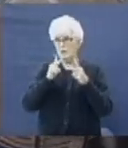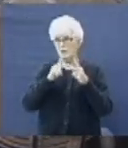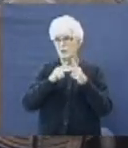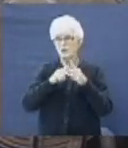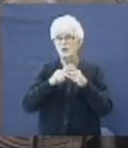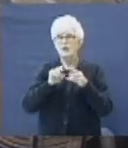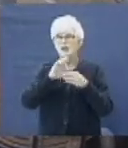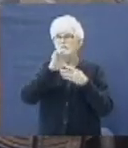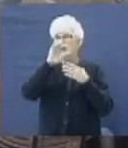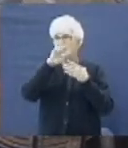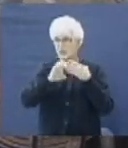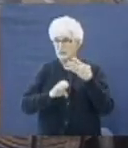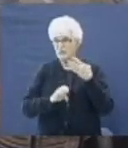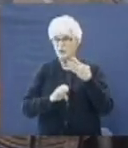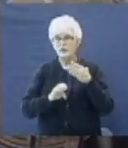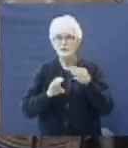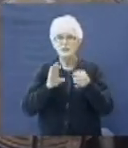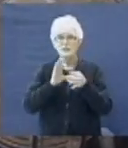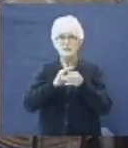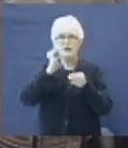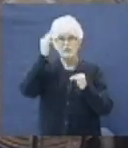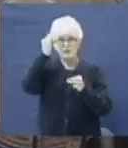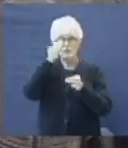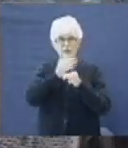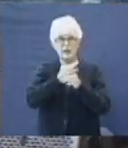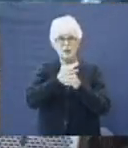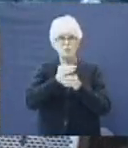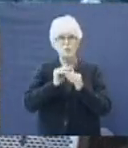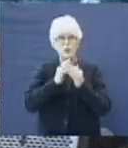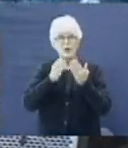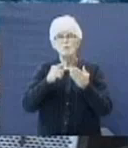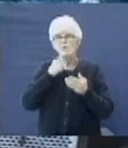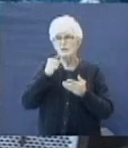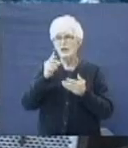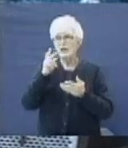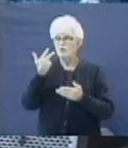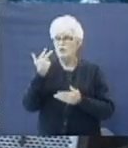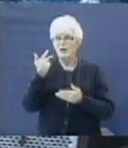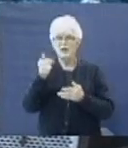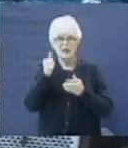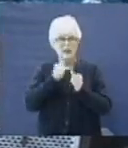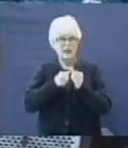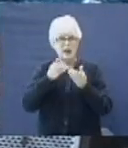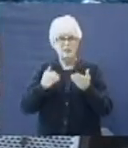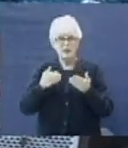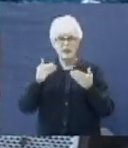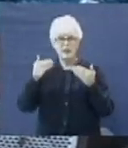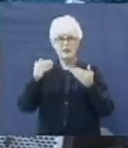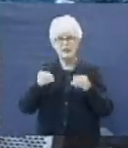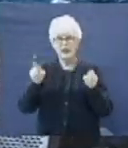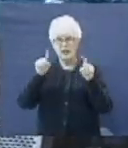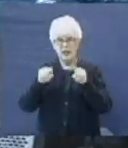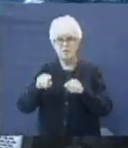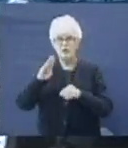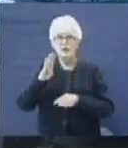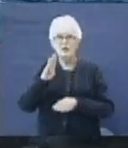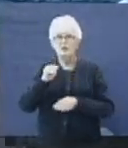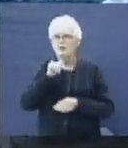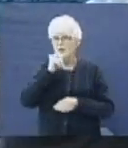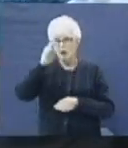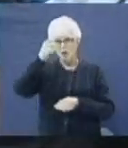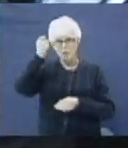two, look at the consequences of his faith. The Bible said in verse number 13, everything that happened to Job